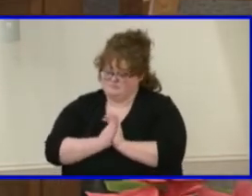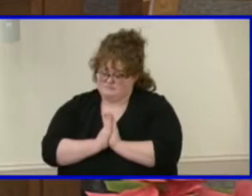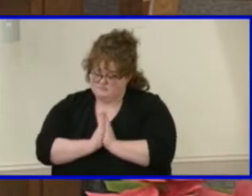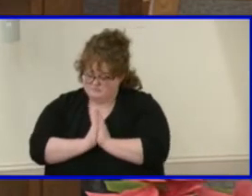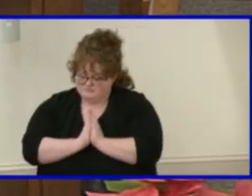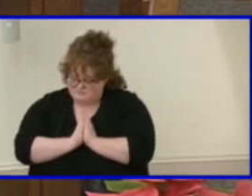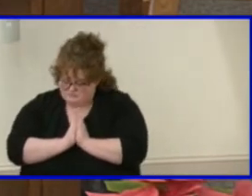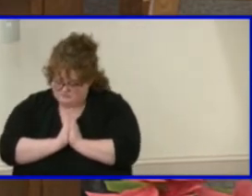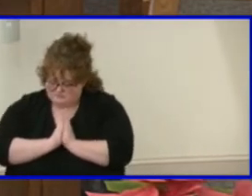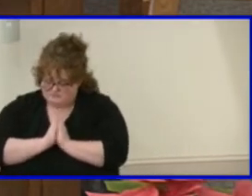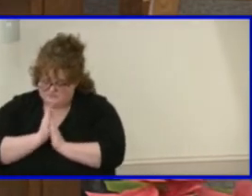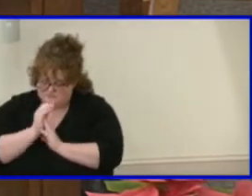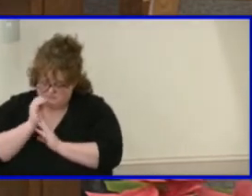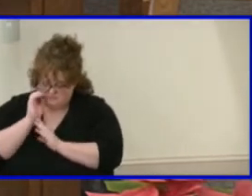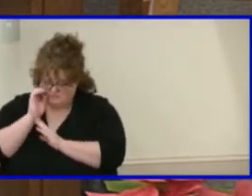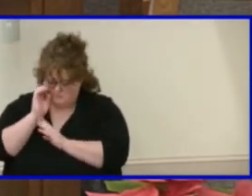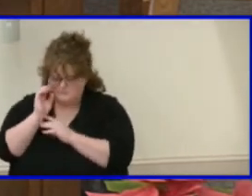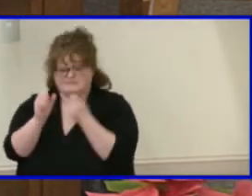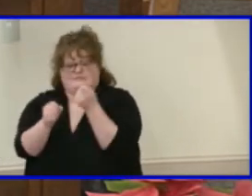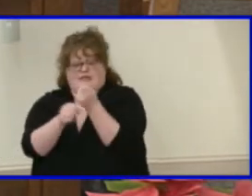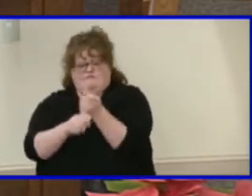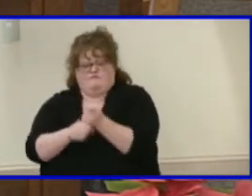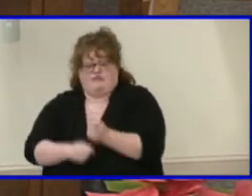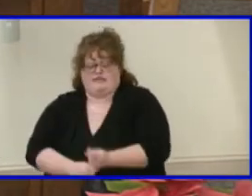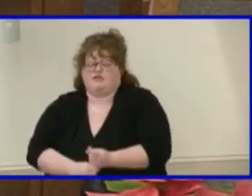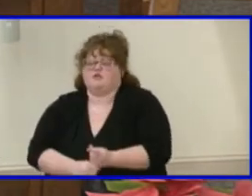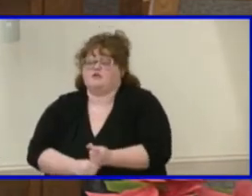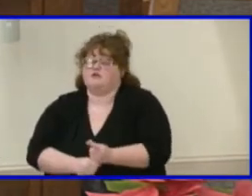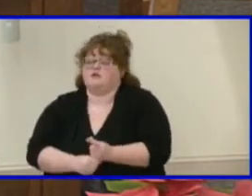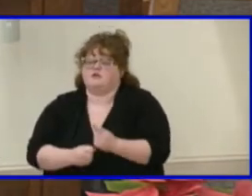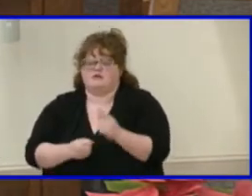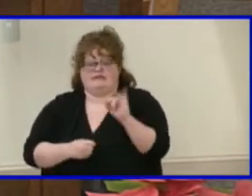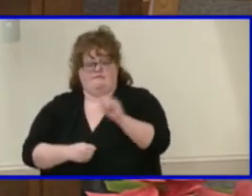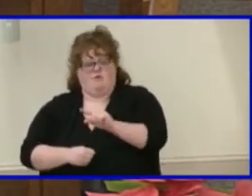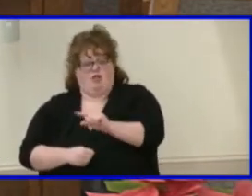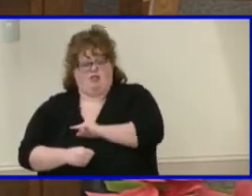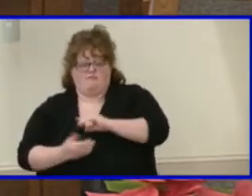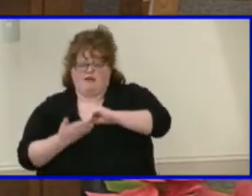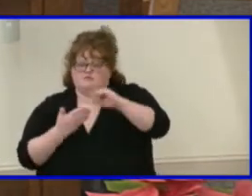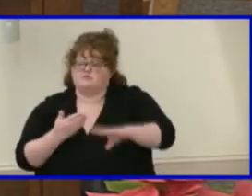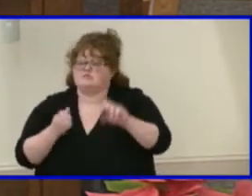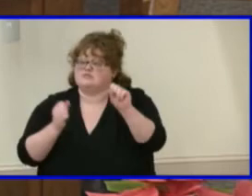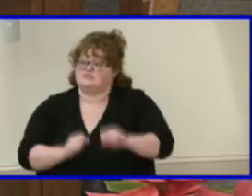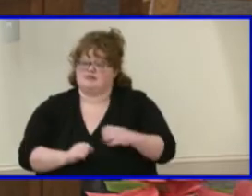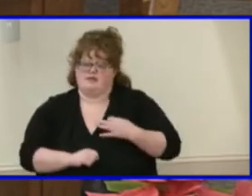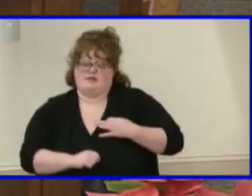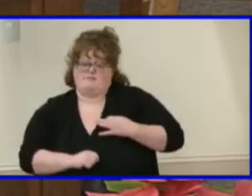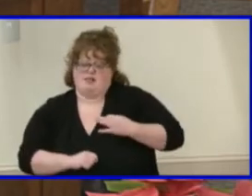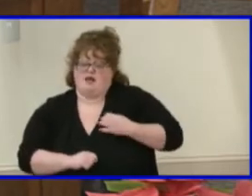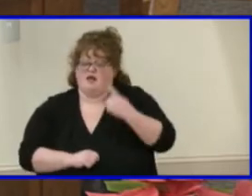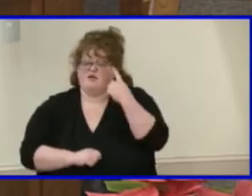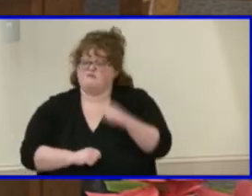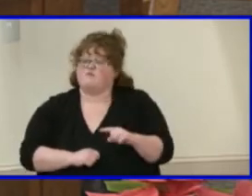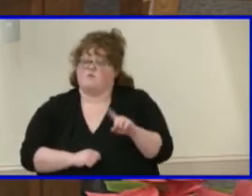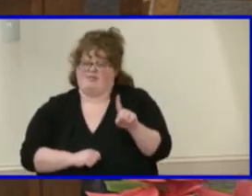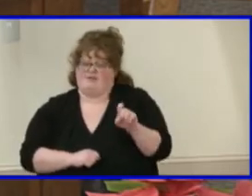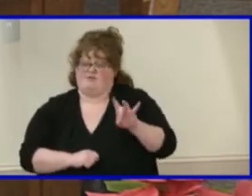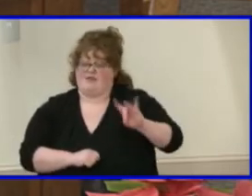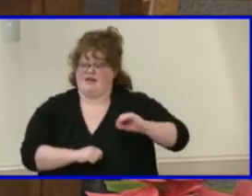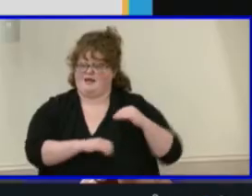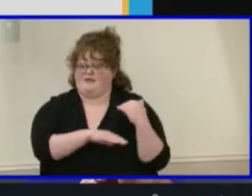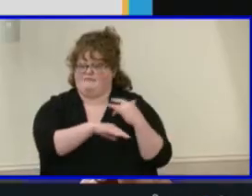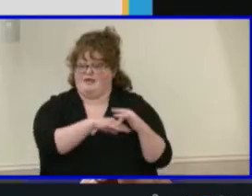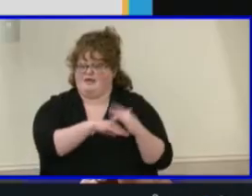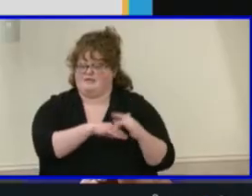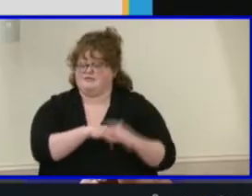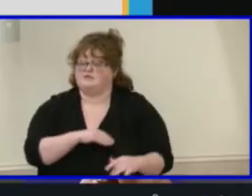Each year qualified students have the opportunity to apply for the various spots available. One essential question